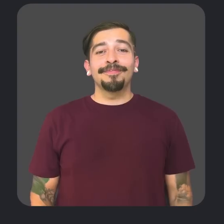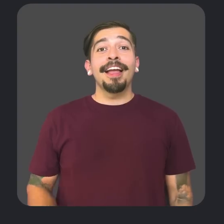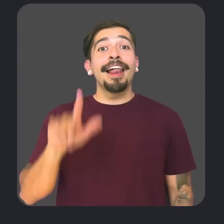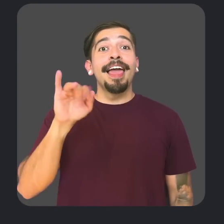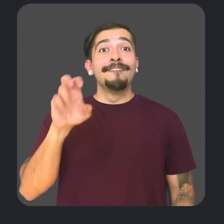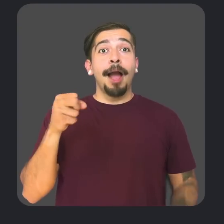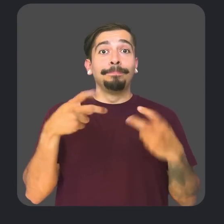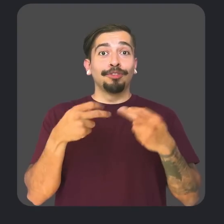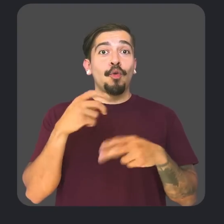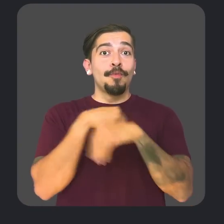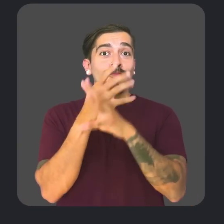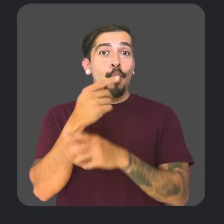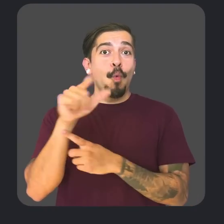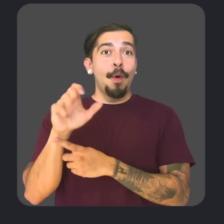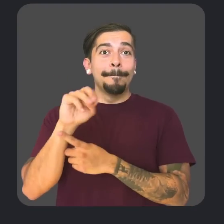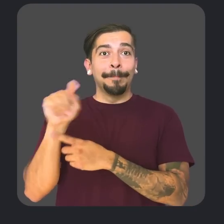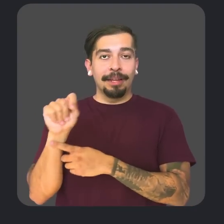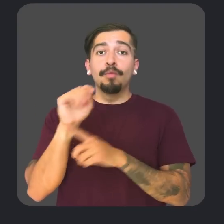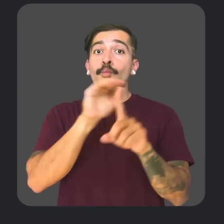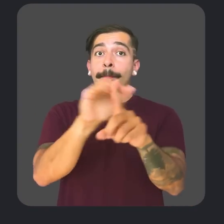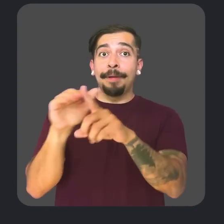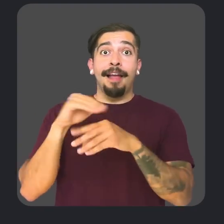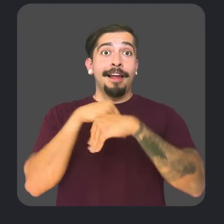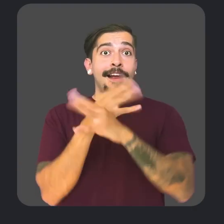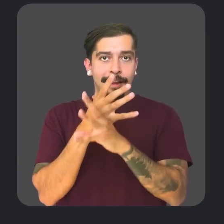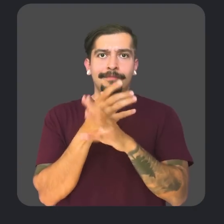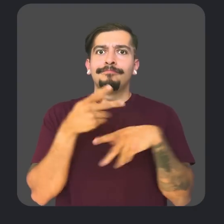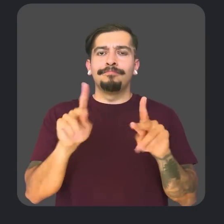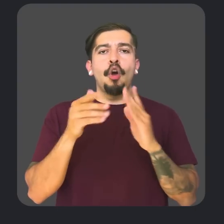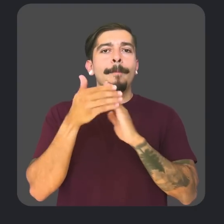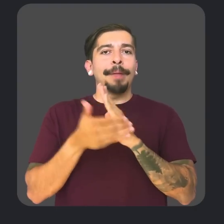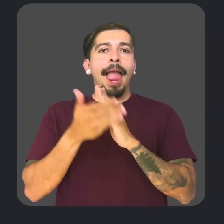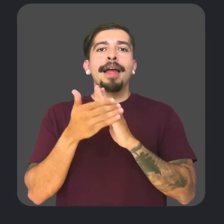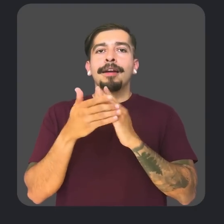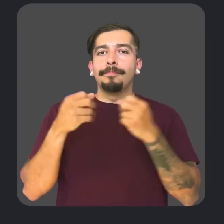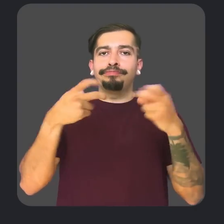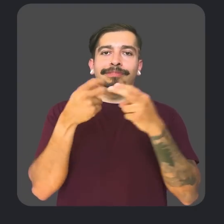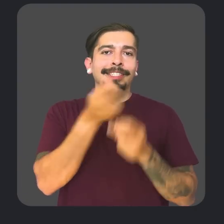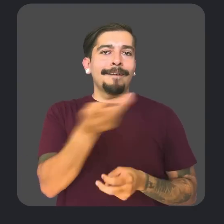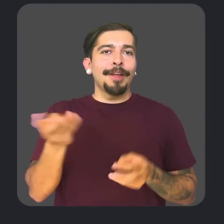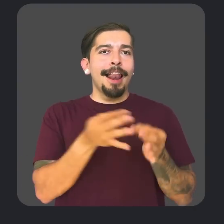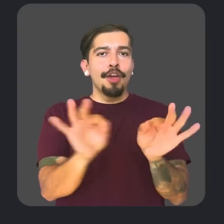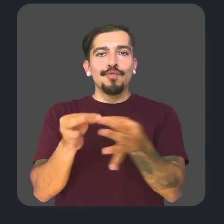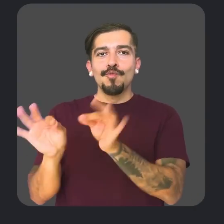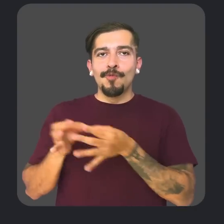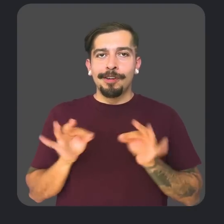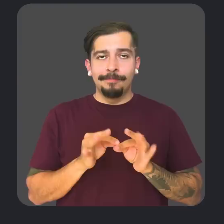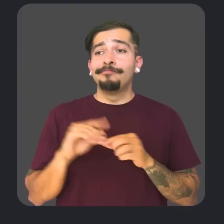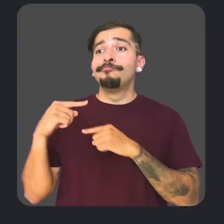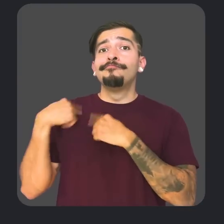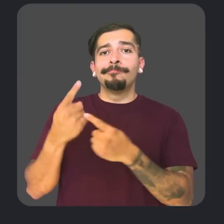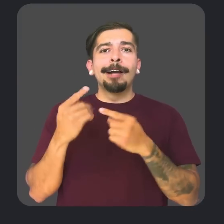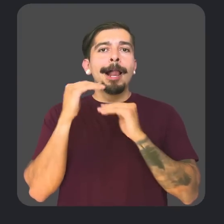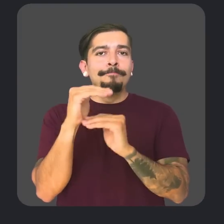Next up, live captions in Google Meet. As a quick reminder, Google Meet allows people to access automated captions in several languages.